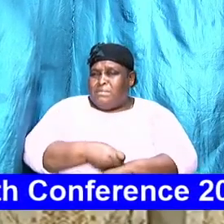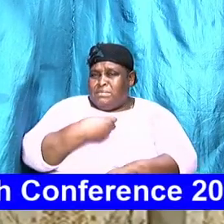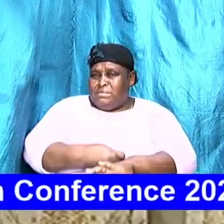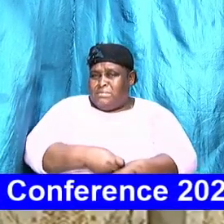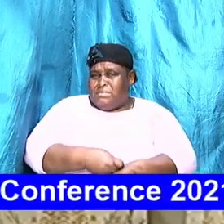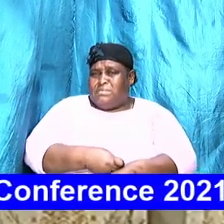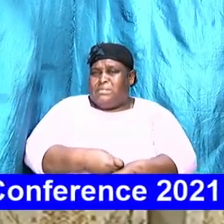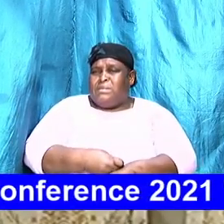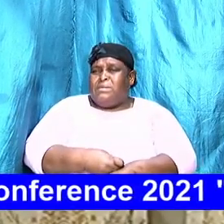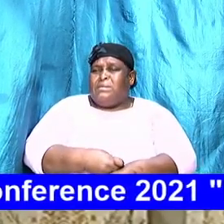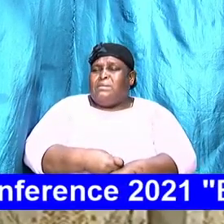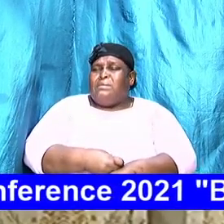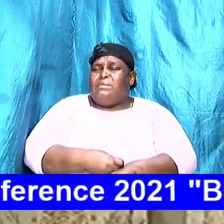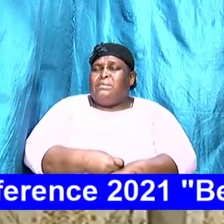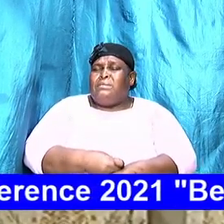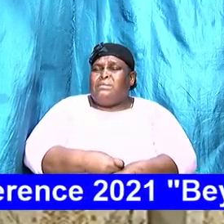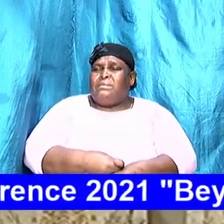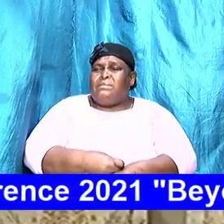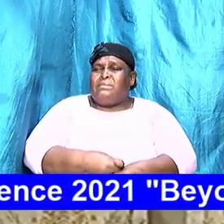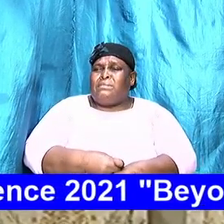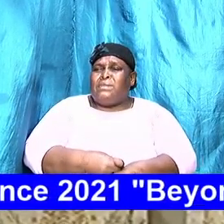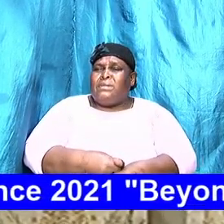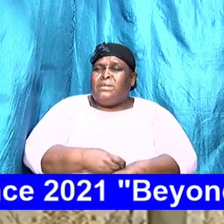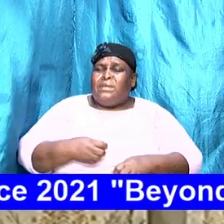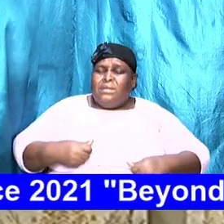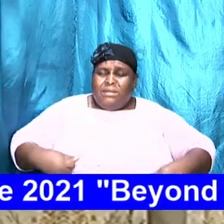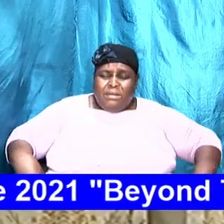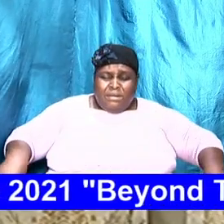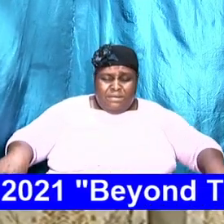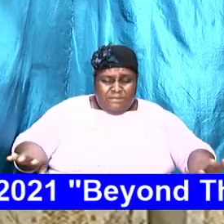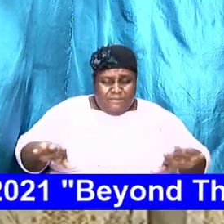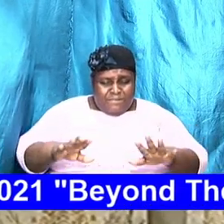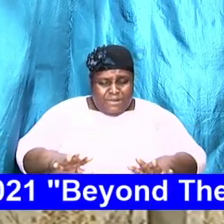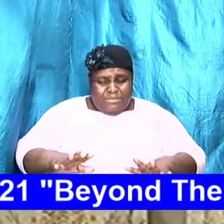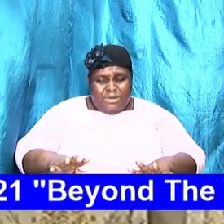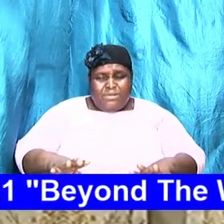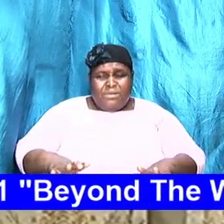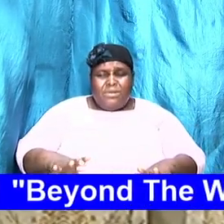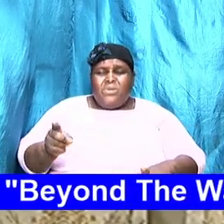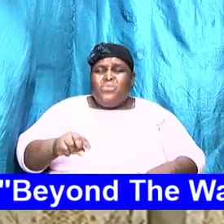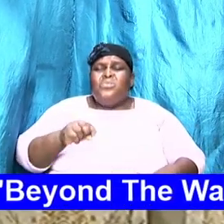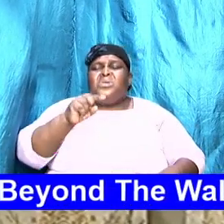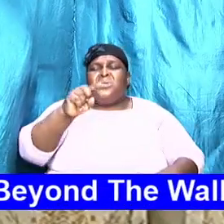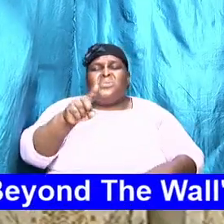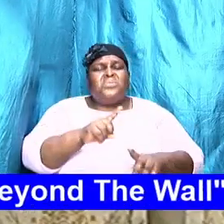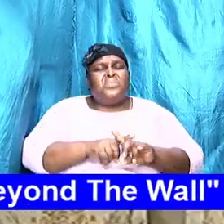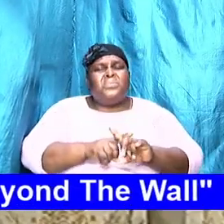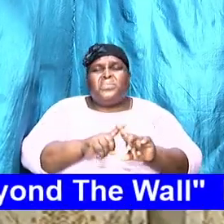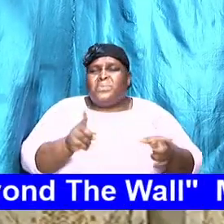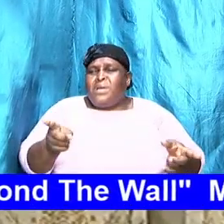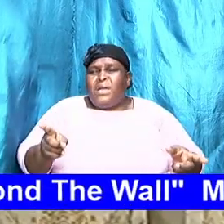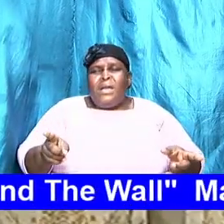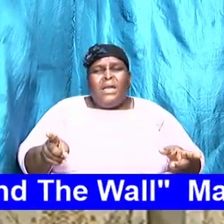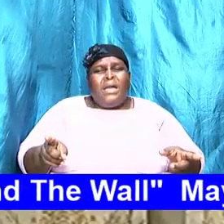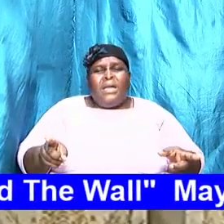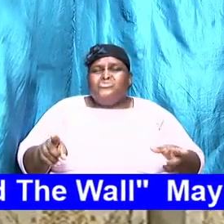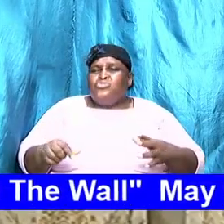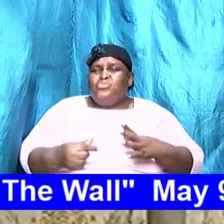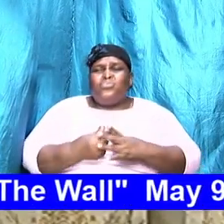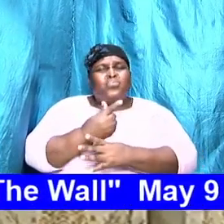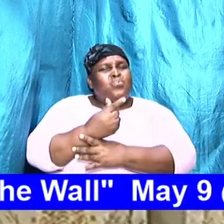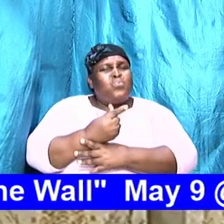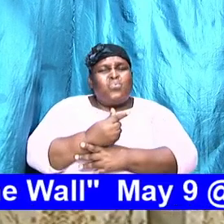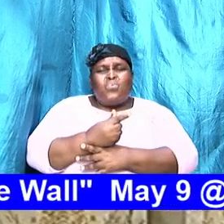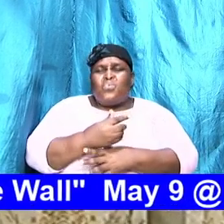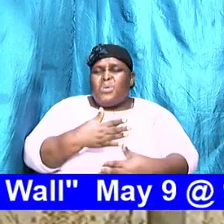In an environment where you can't flourish or you can't